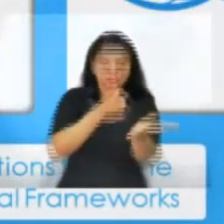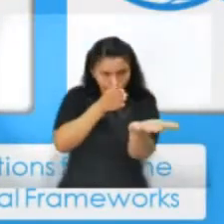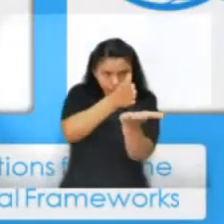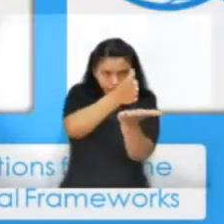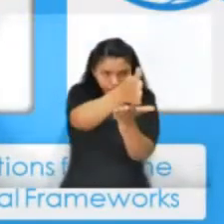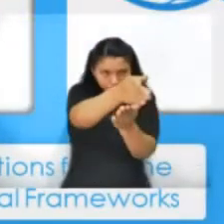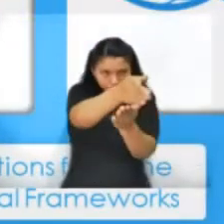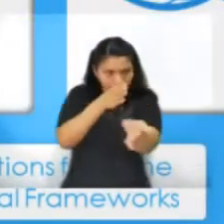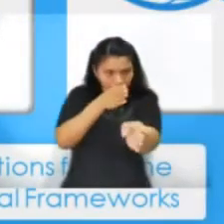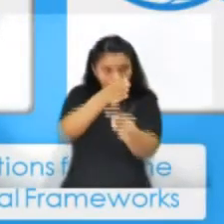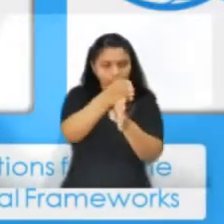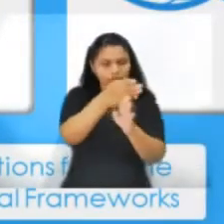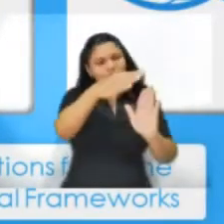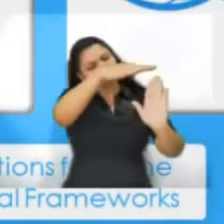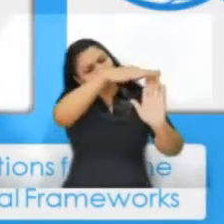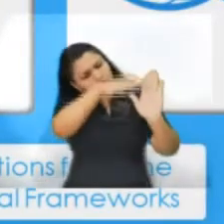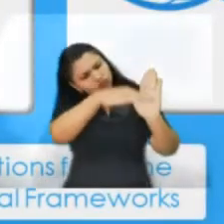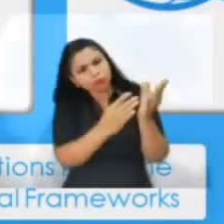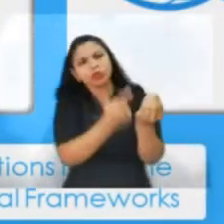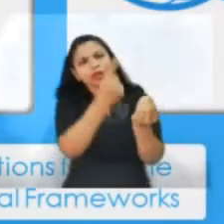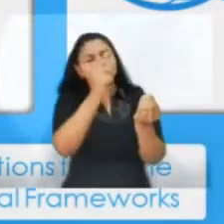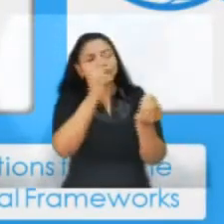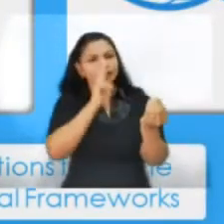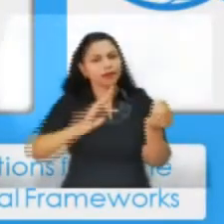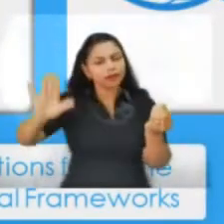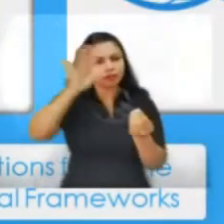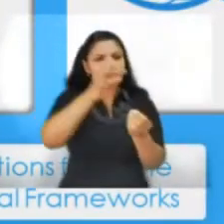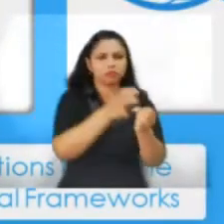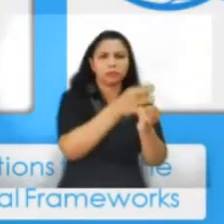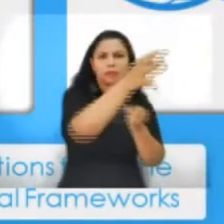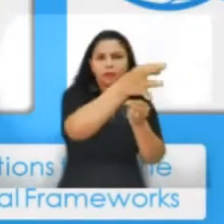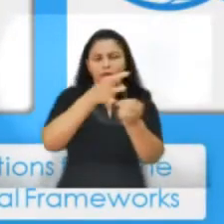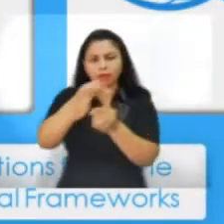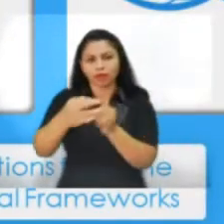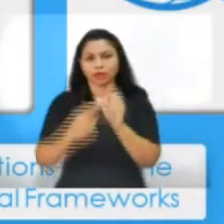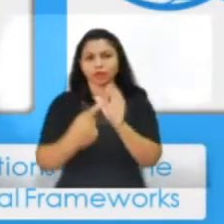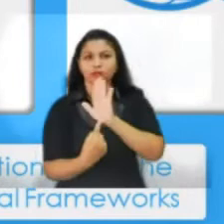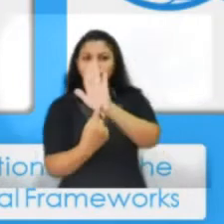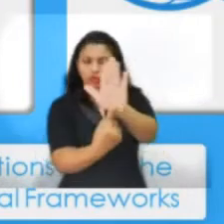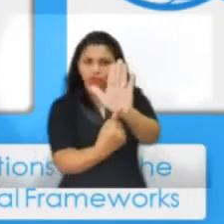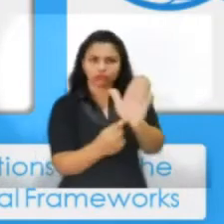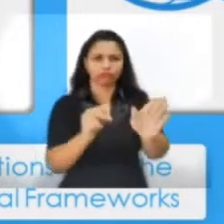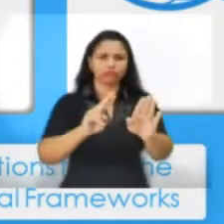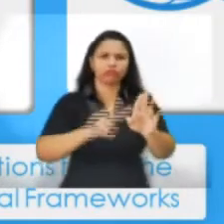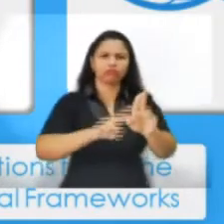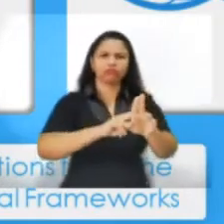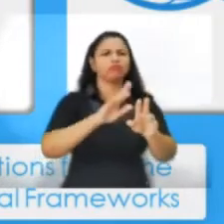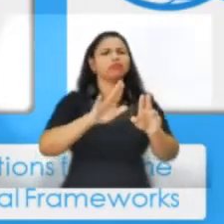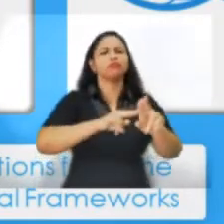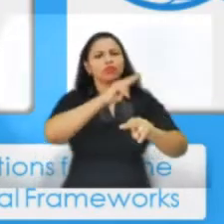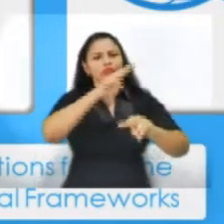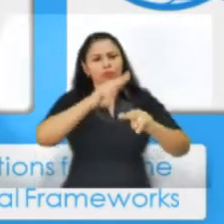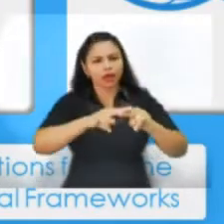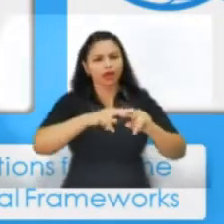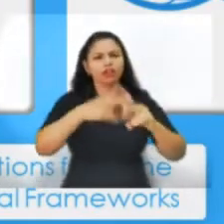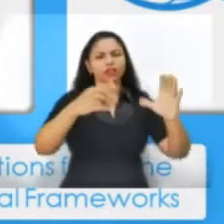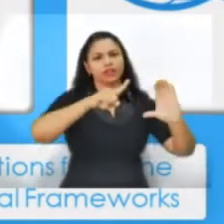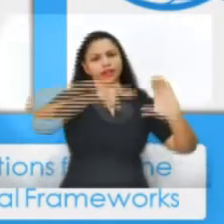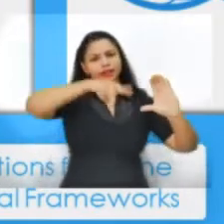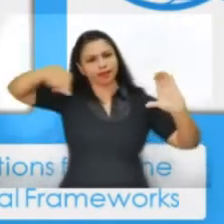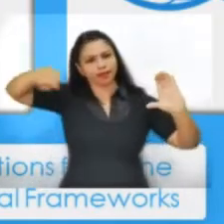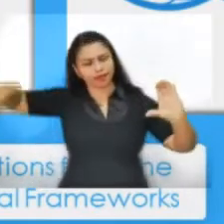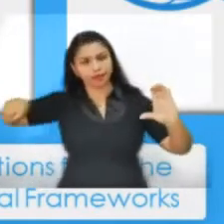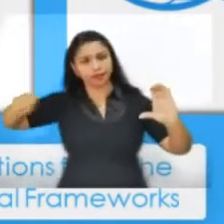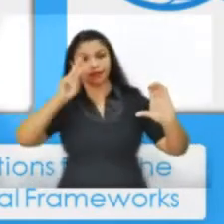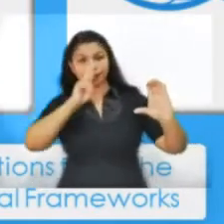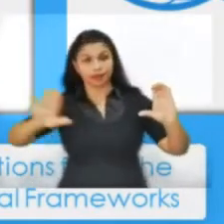where the national policies and regional policies that are represented in this slide of the ane nationally